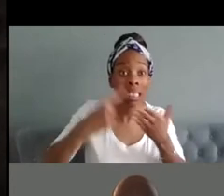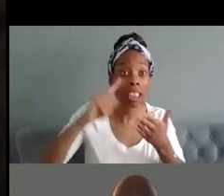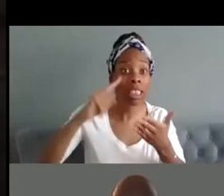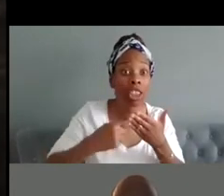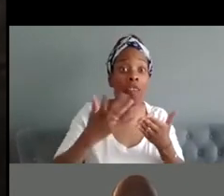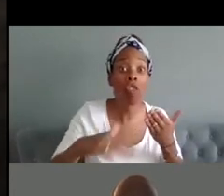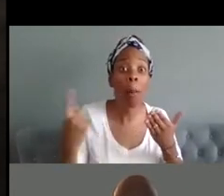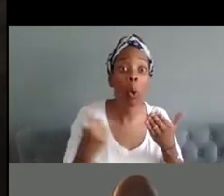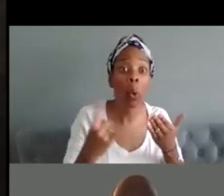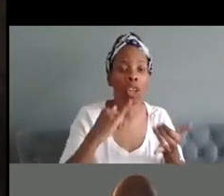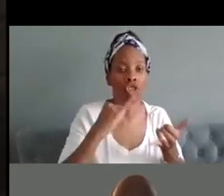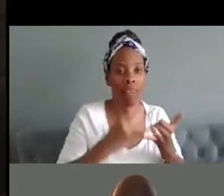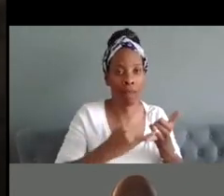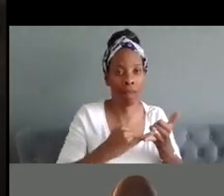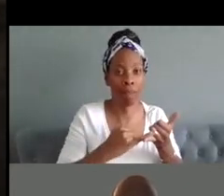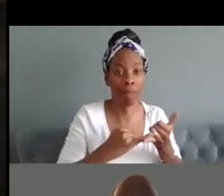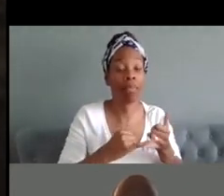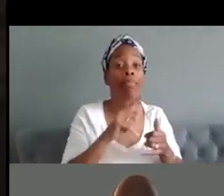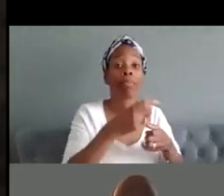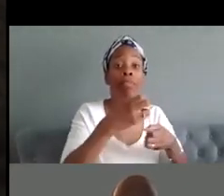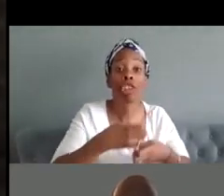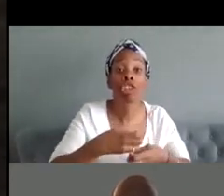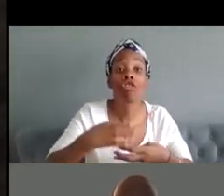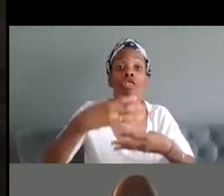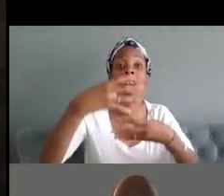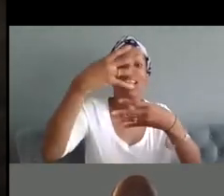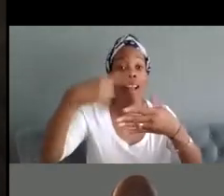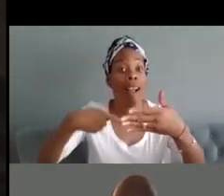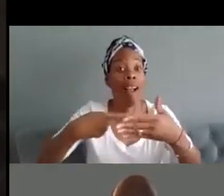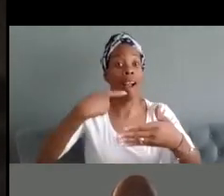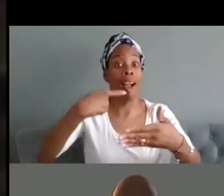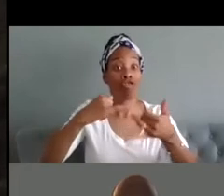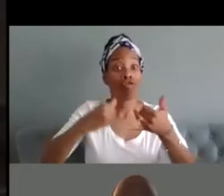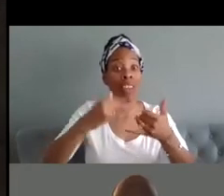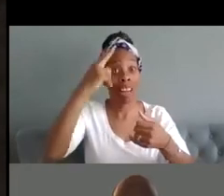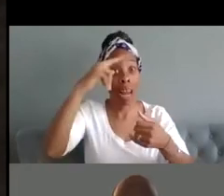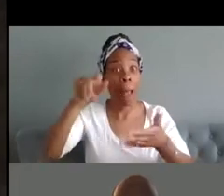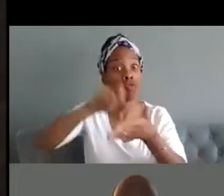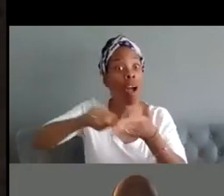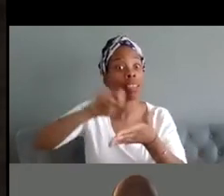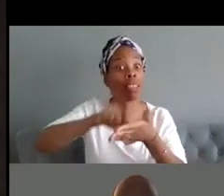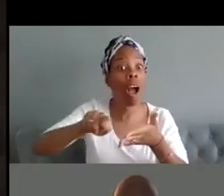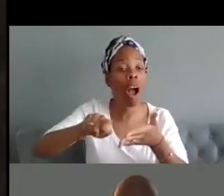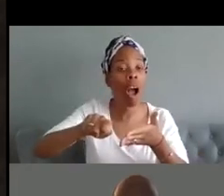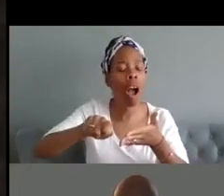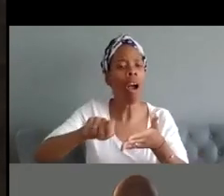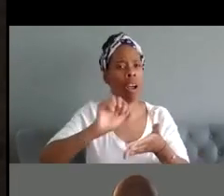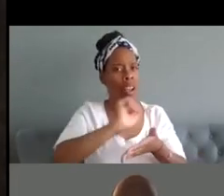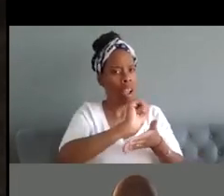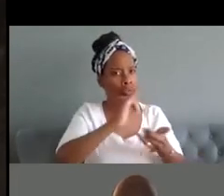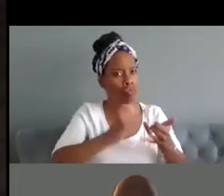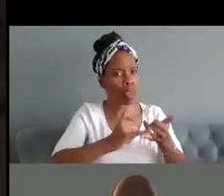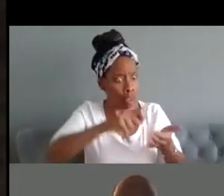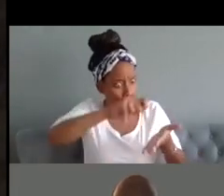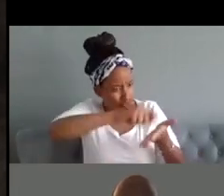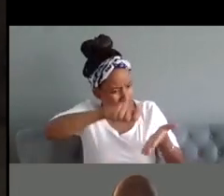director and writer credit on the film we have to measure that in a different way for someone like sharif how does